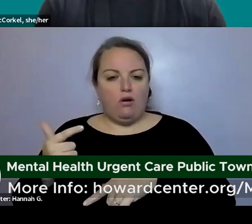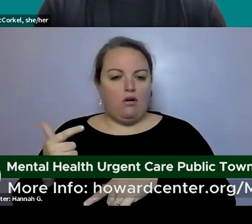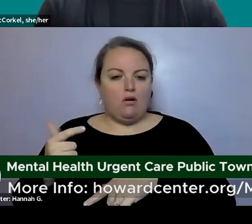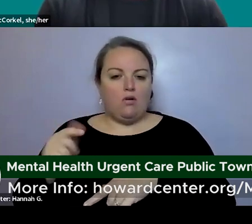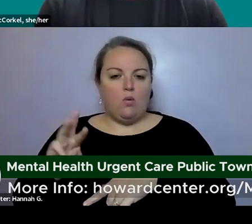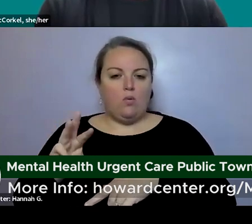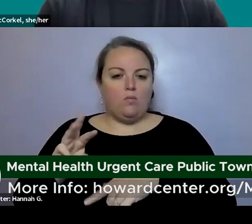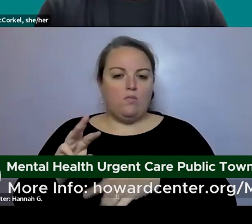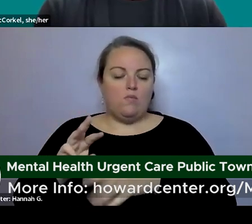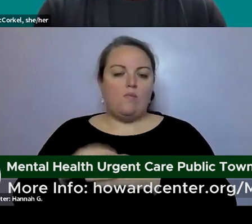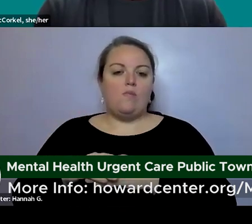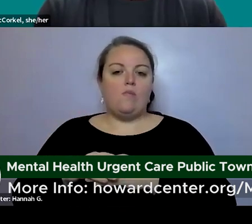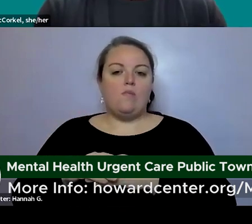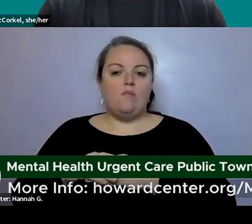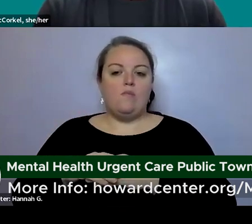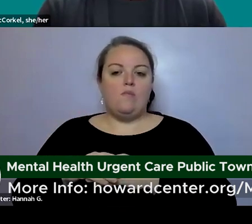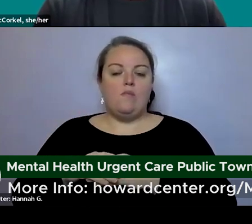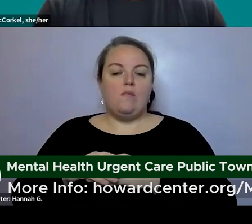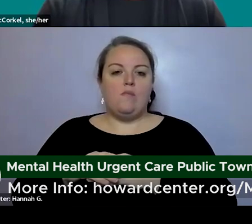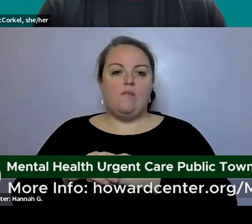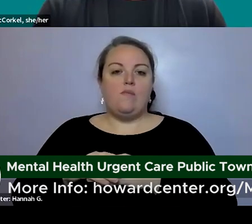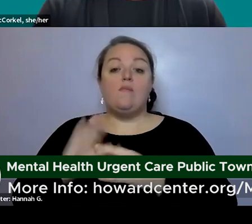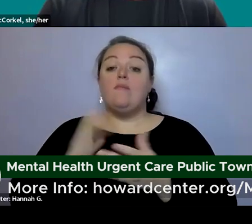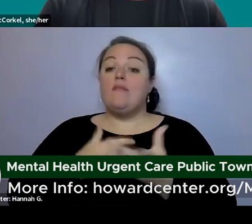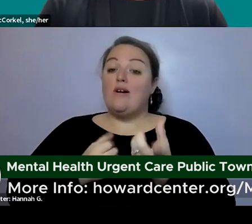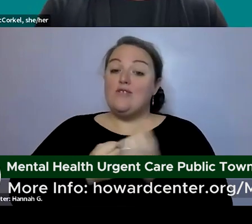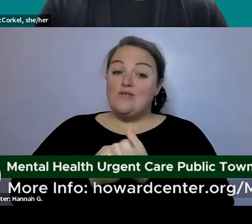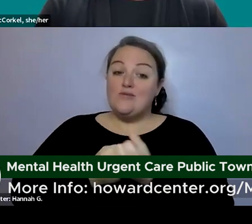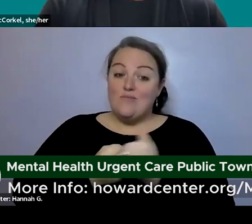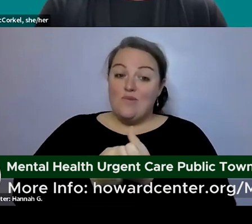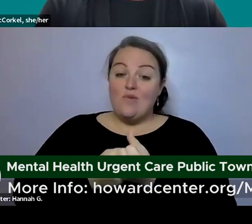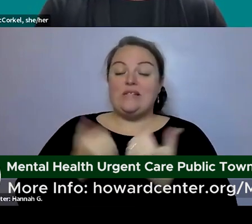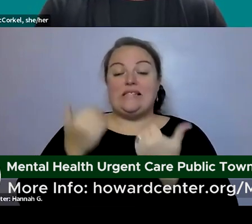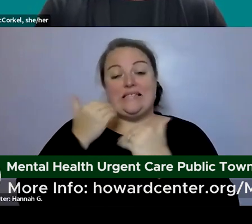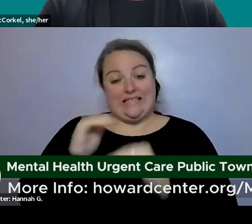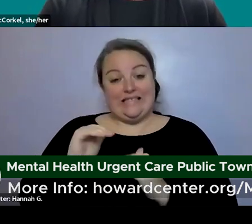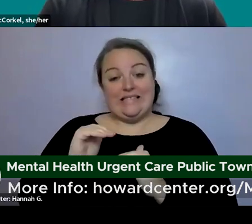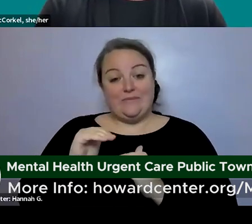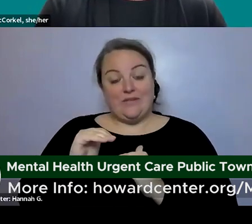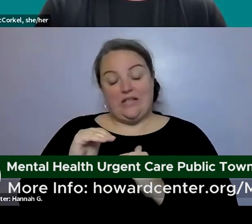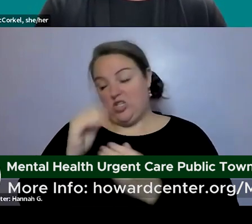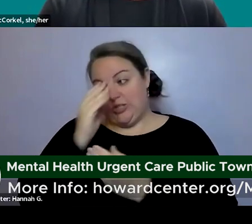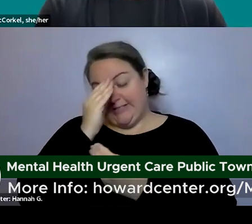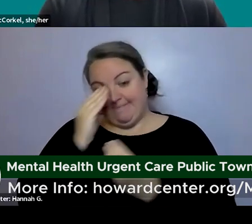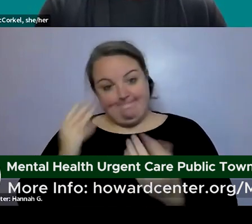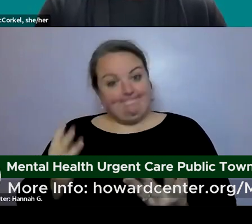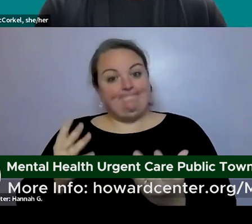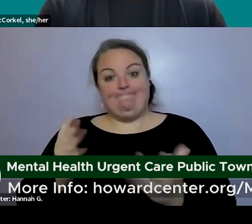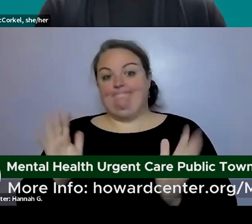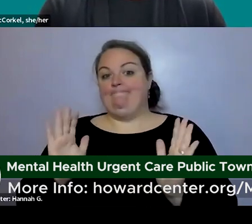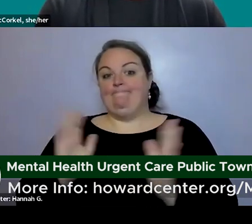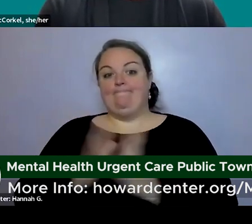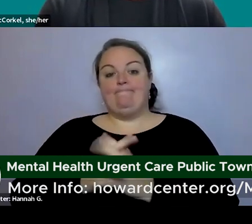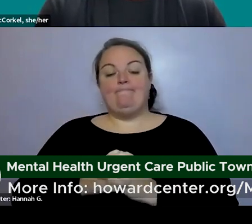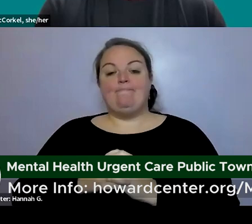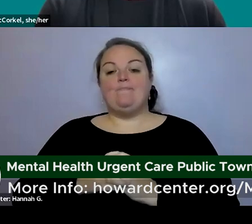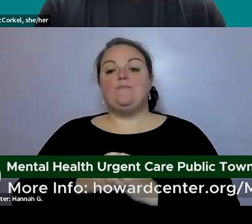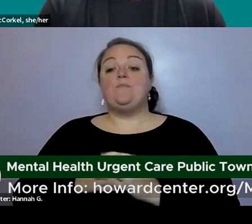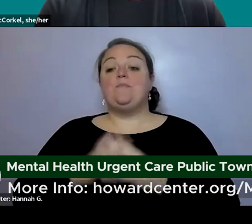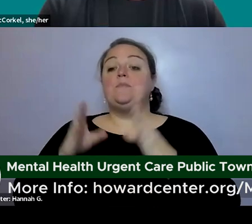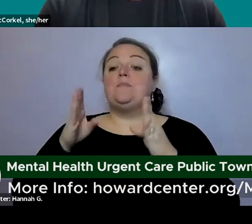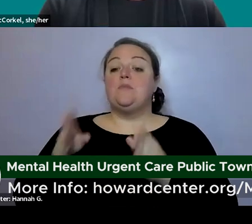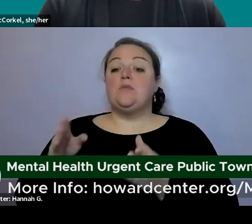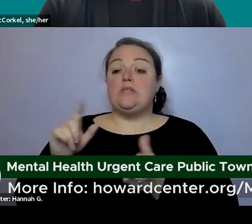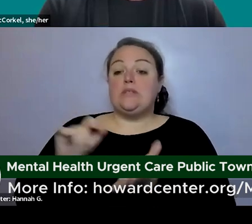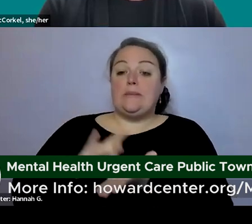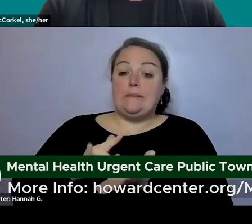so our supports for that in our community are limited so i just want to acknowledge that if someone is needing